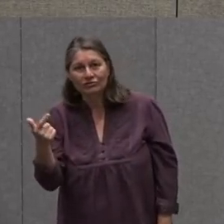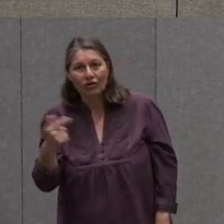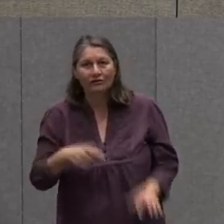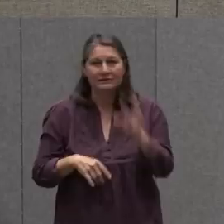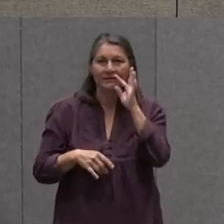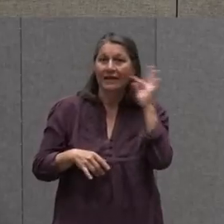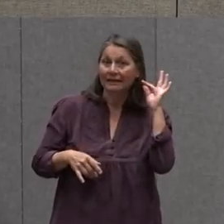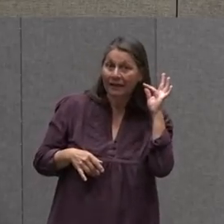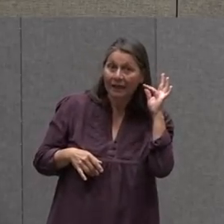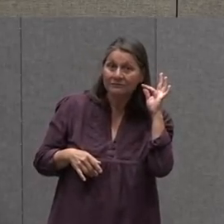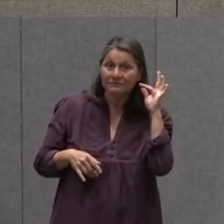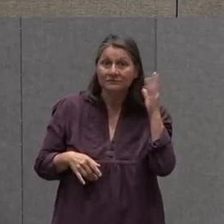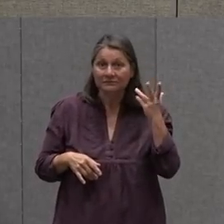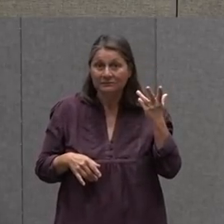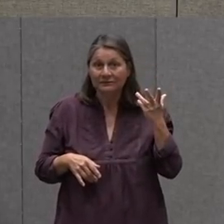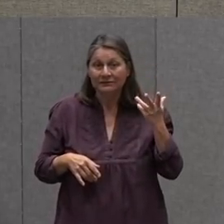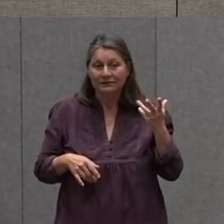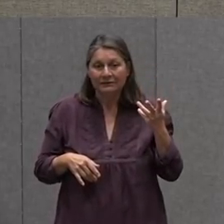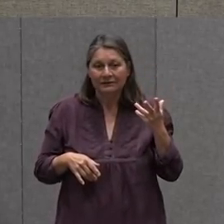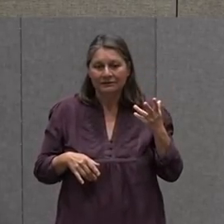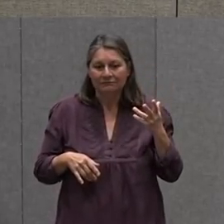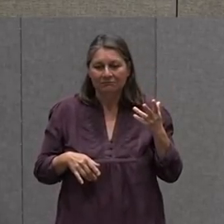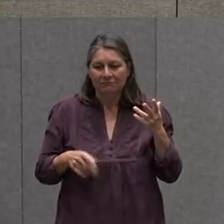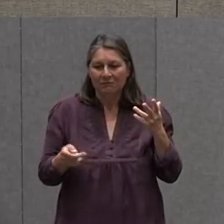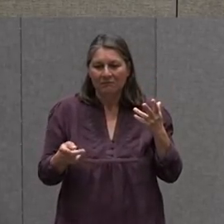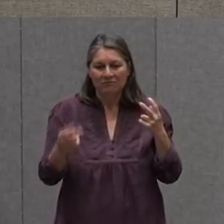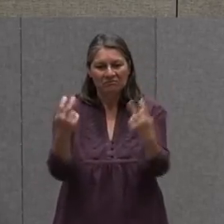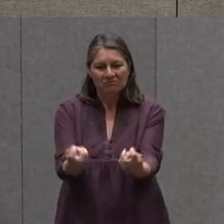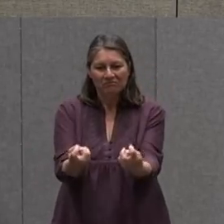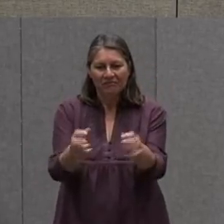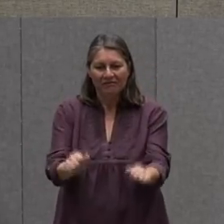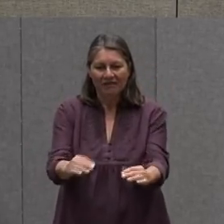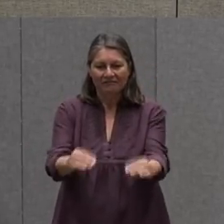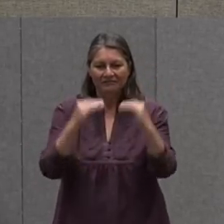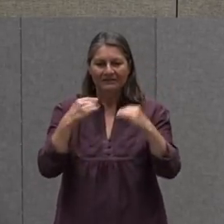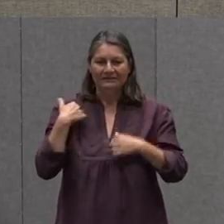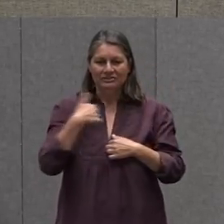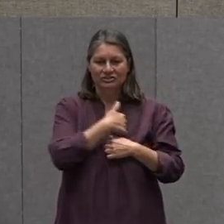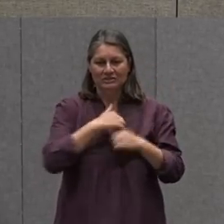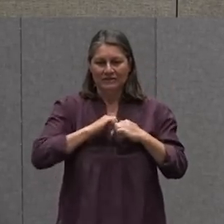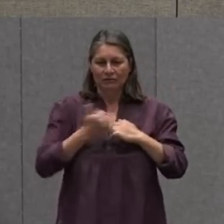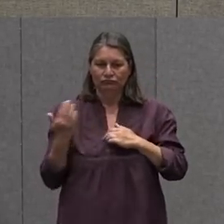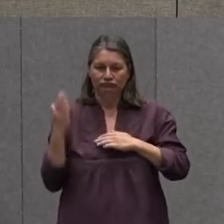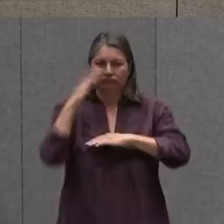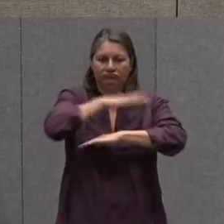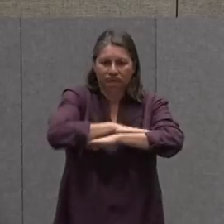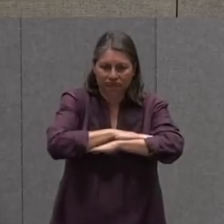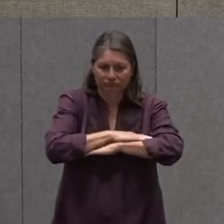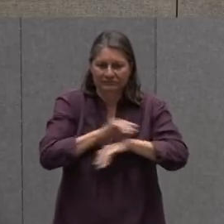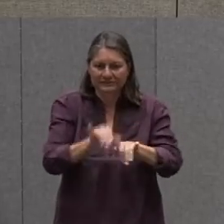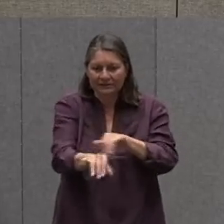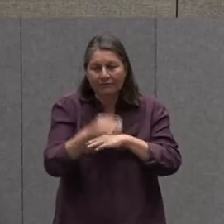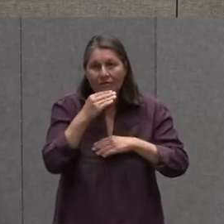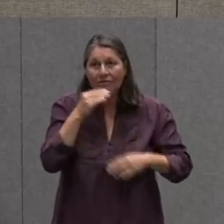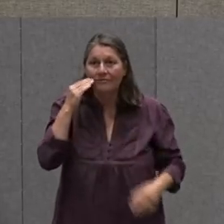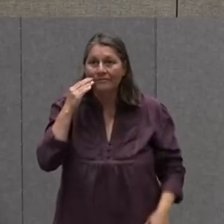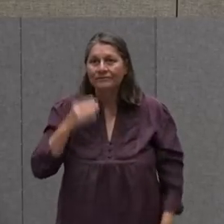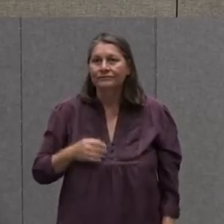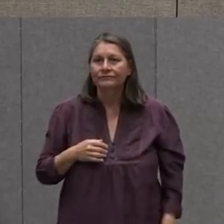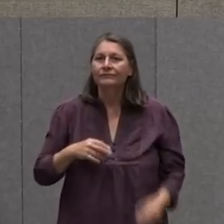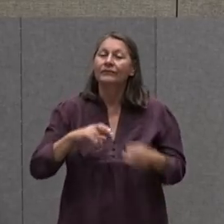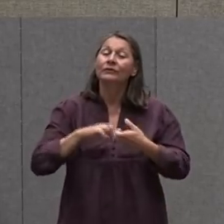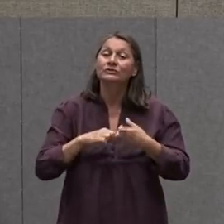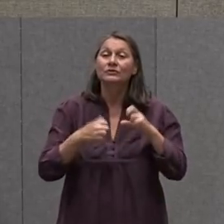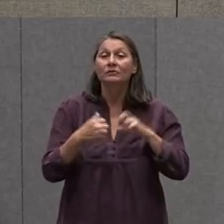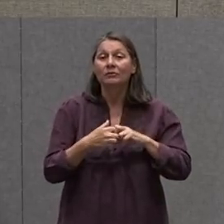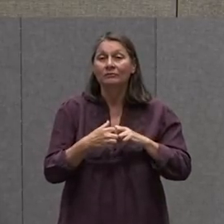Be Exactly The Things That Could Teach Us How To Do This Stay At Home All Day So The Problem That